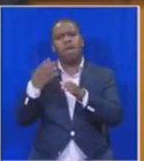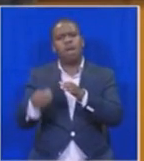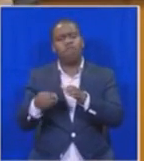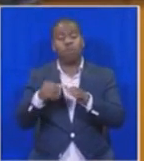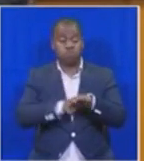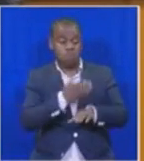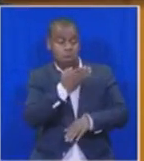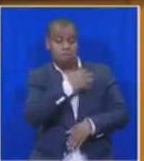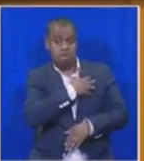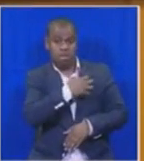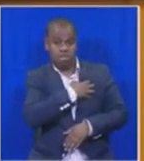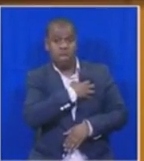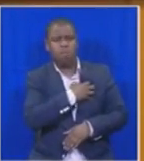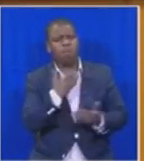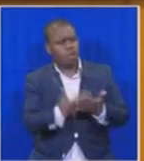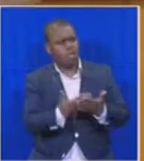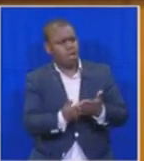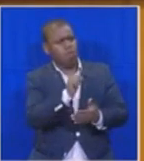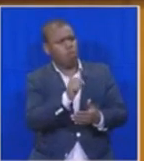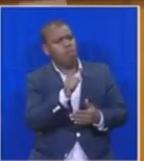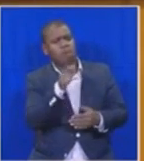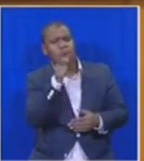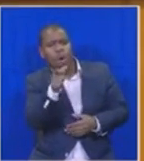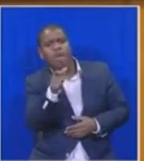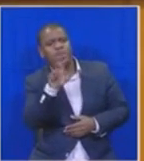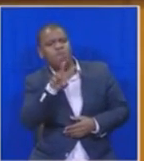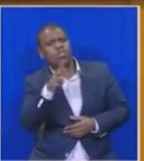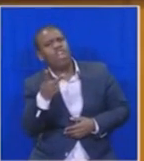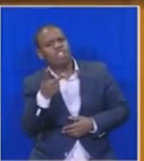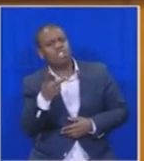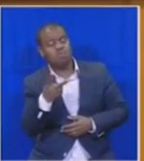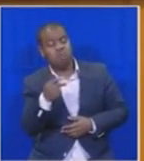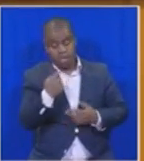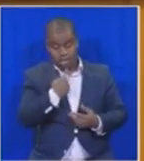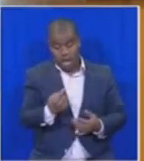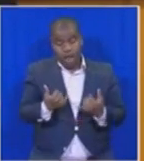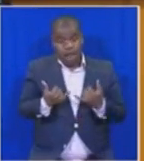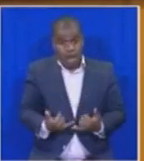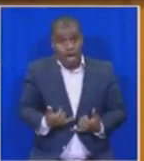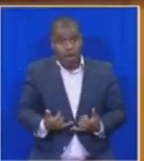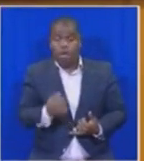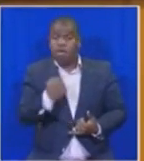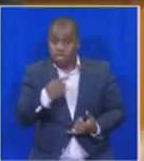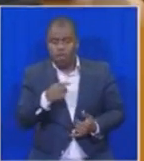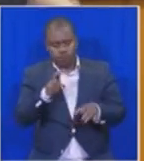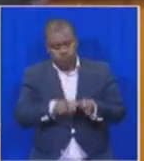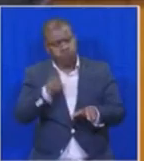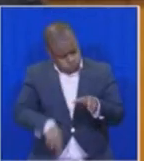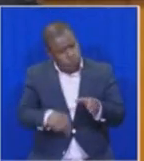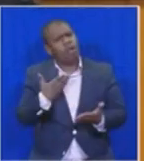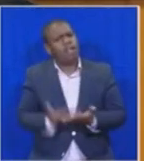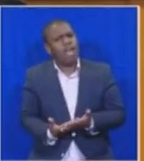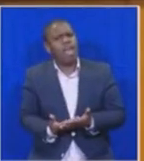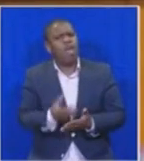will not reconsider his statement and say right here, right now, that he will resign. Because